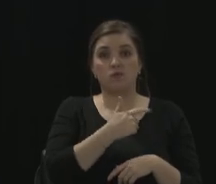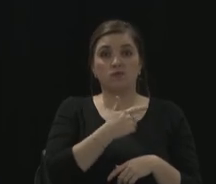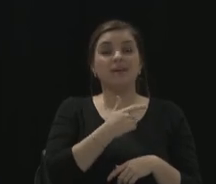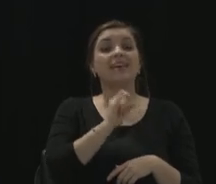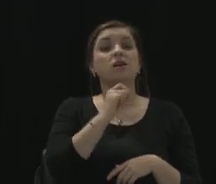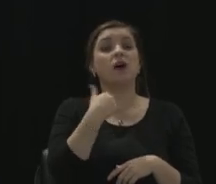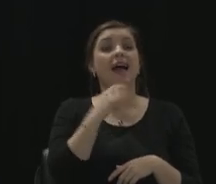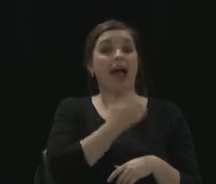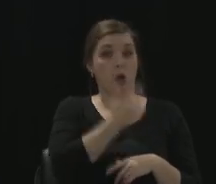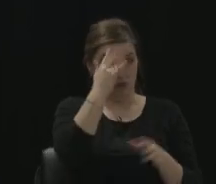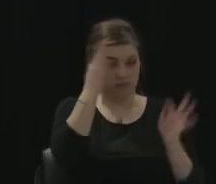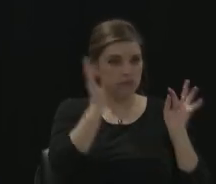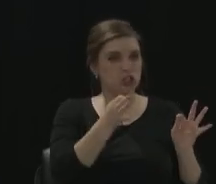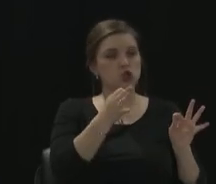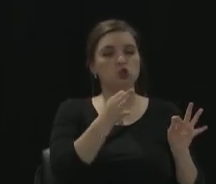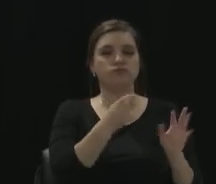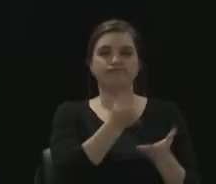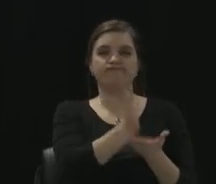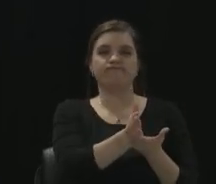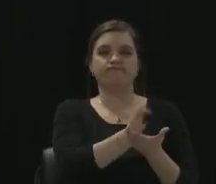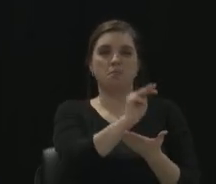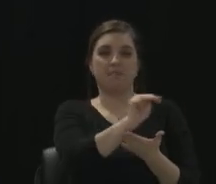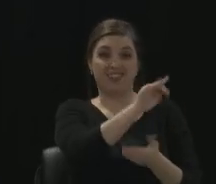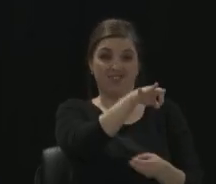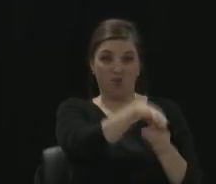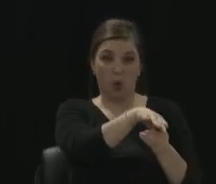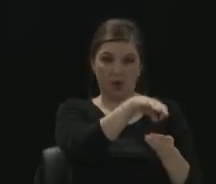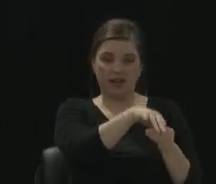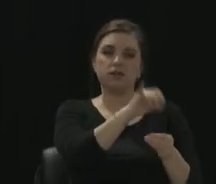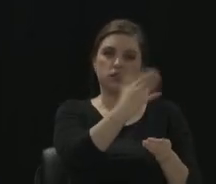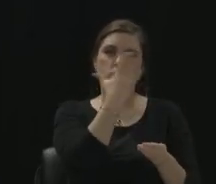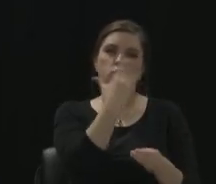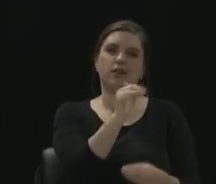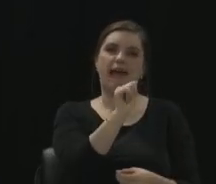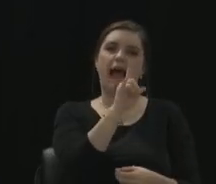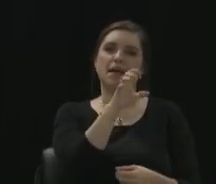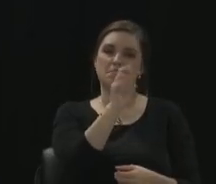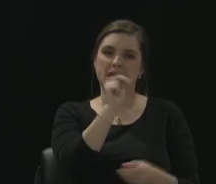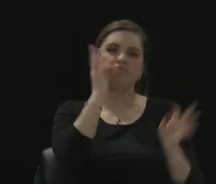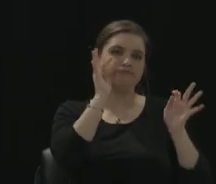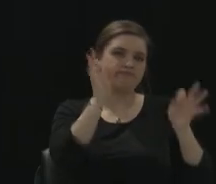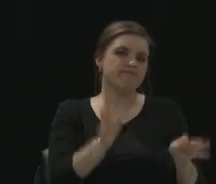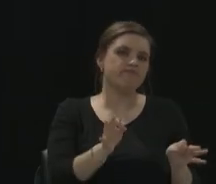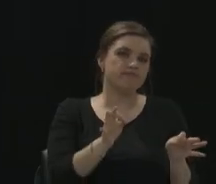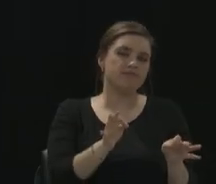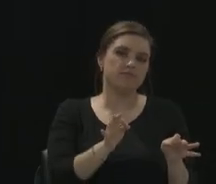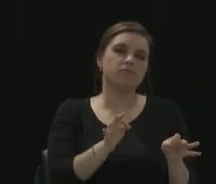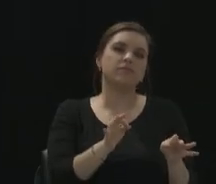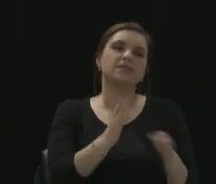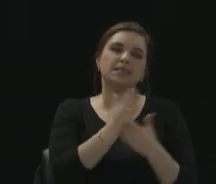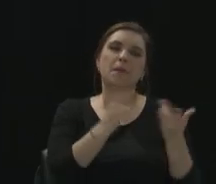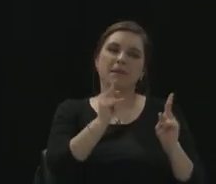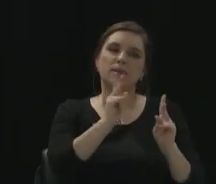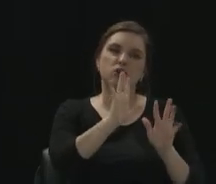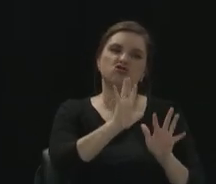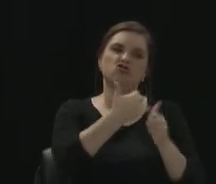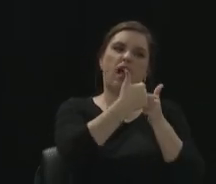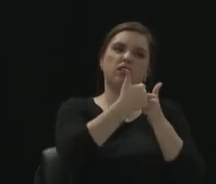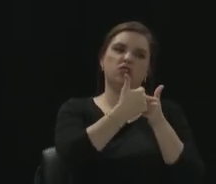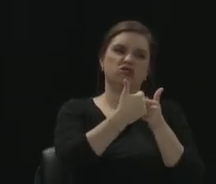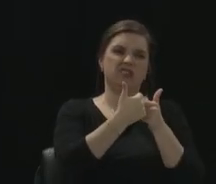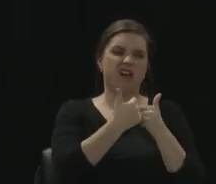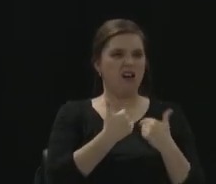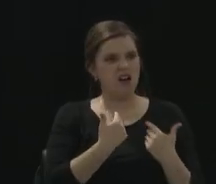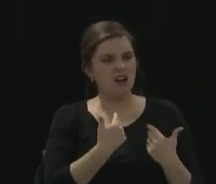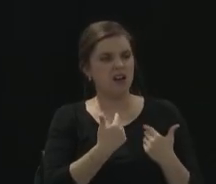is a good administrative thing. Right. People always challenged me and I, you know, I, you know, I'm not trying to be flippant about it,